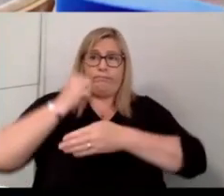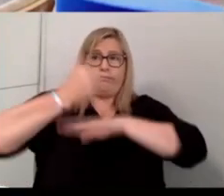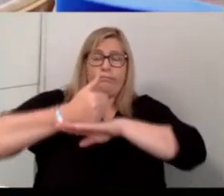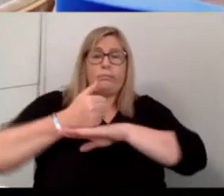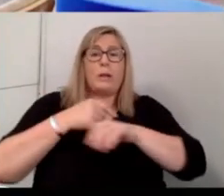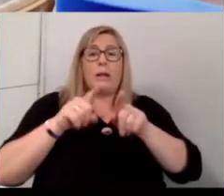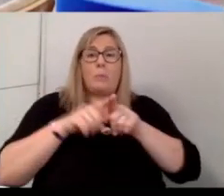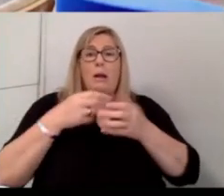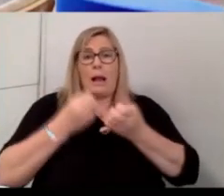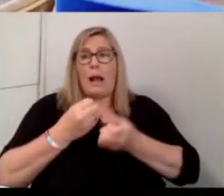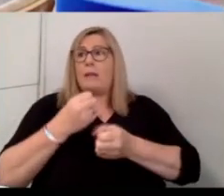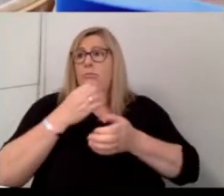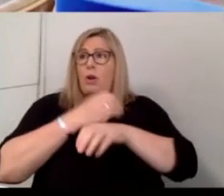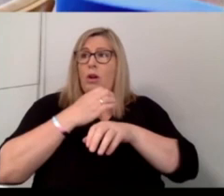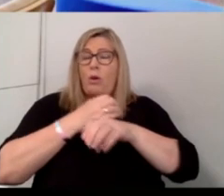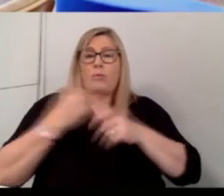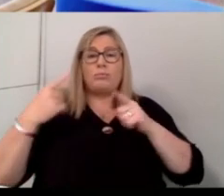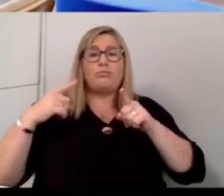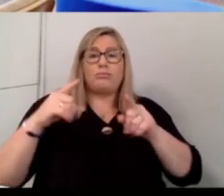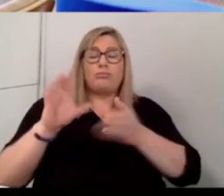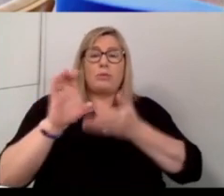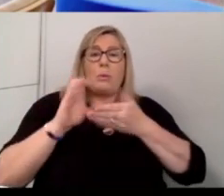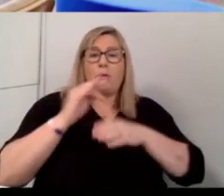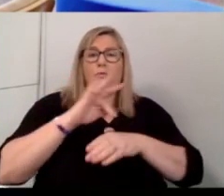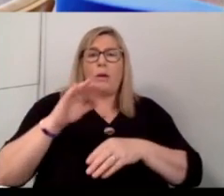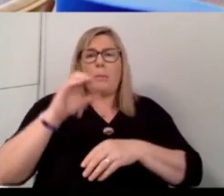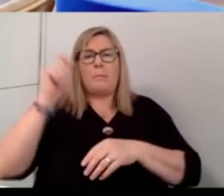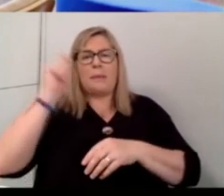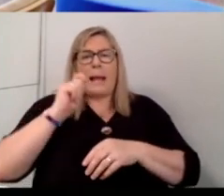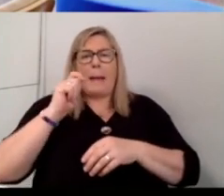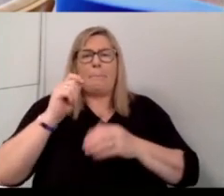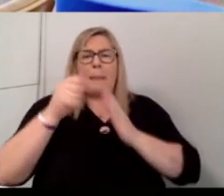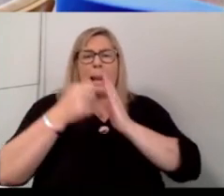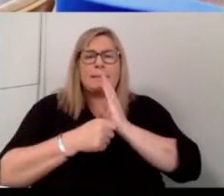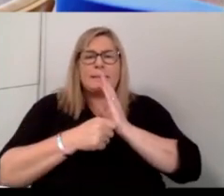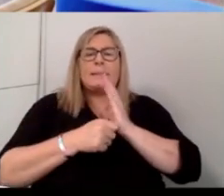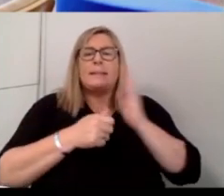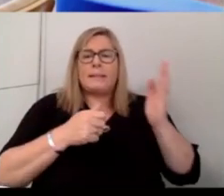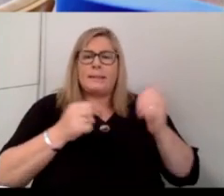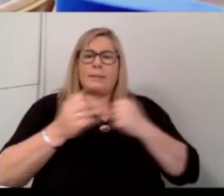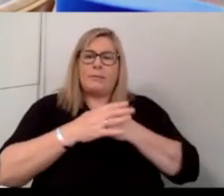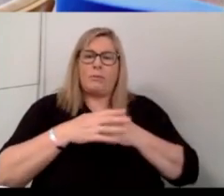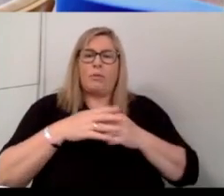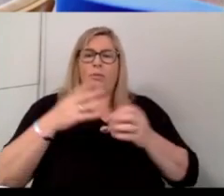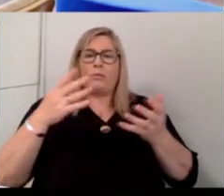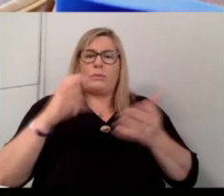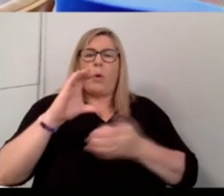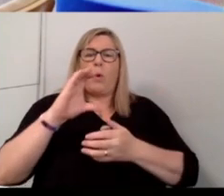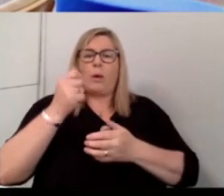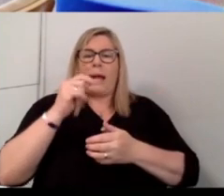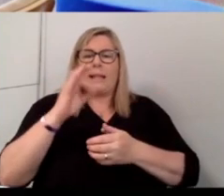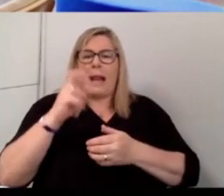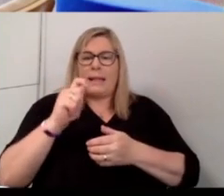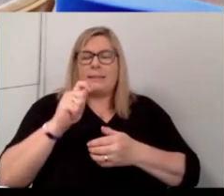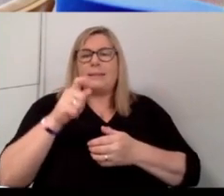ongoing support from Catalyst Inc, Invest NI in terms of trade missions to America, and then